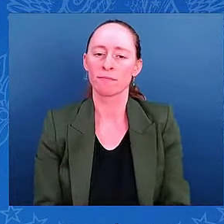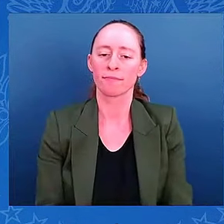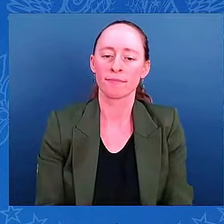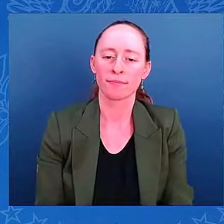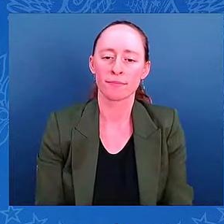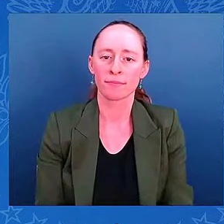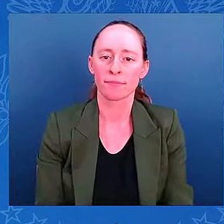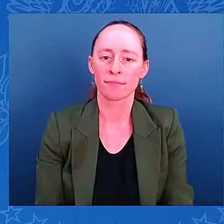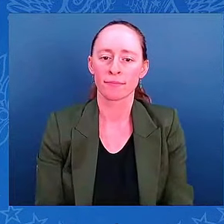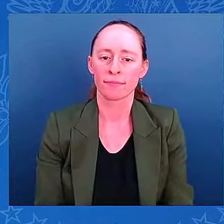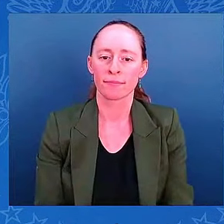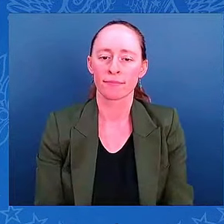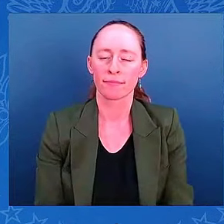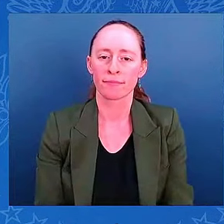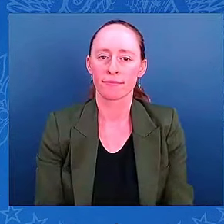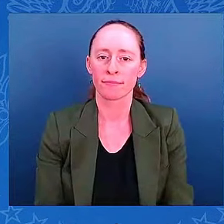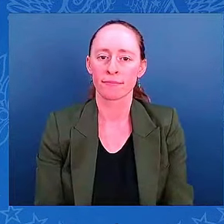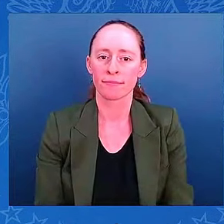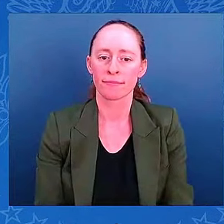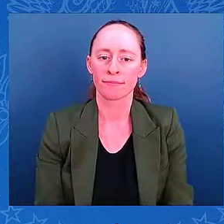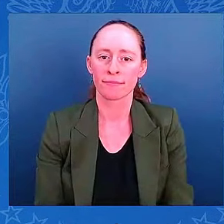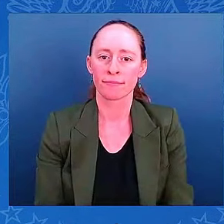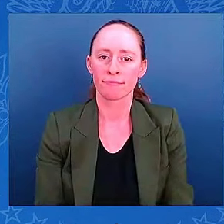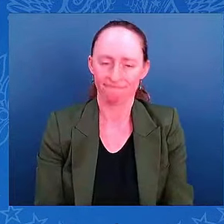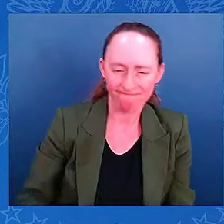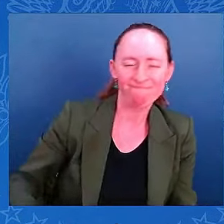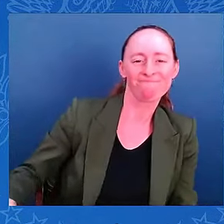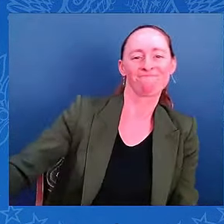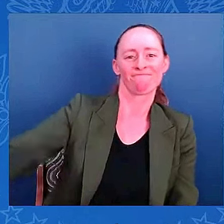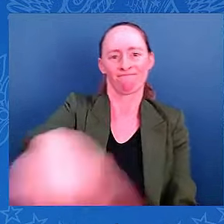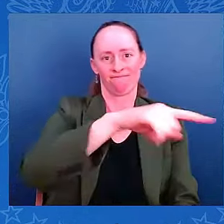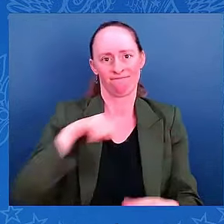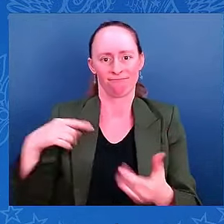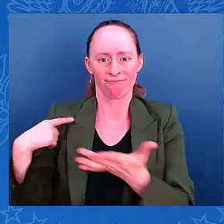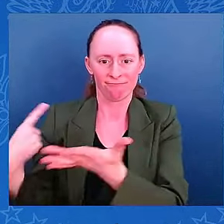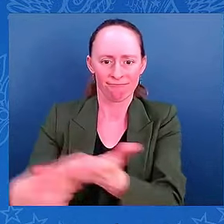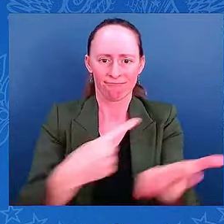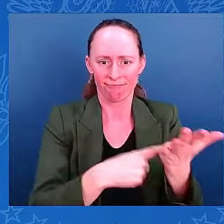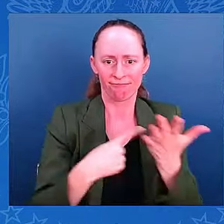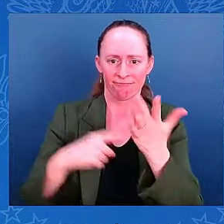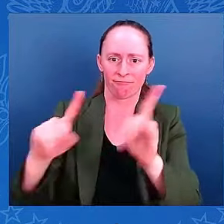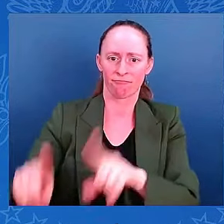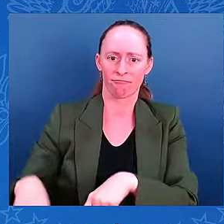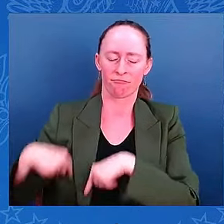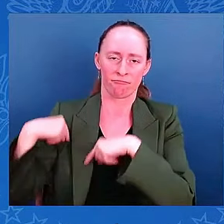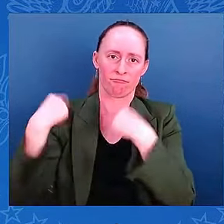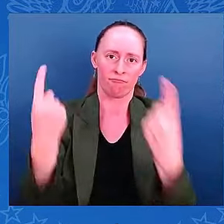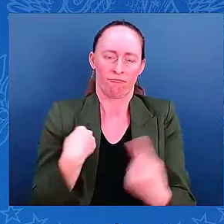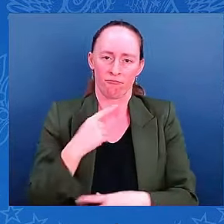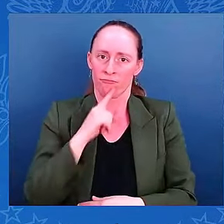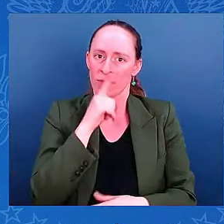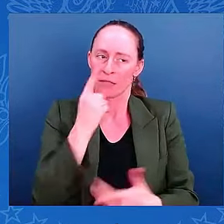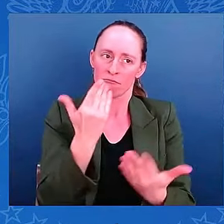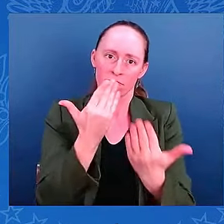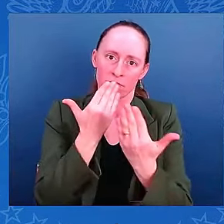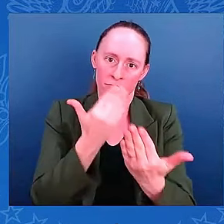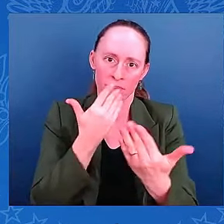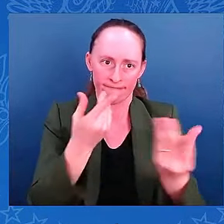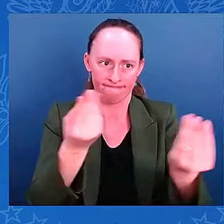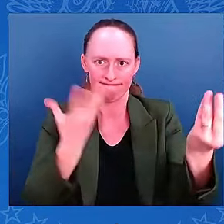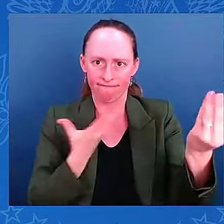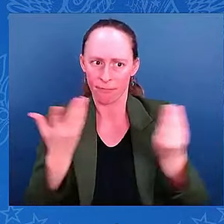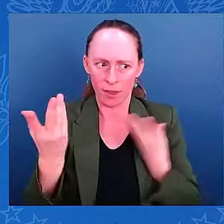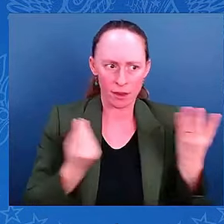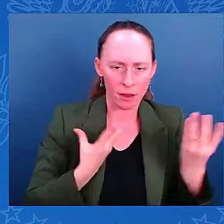But I appreciate your constant input you've given me and let me know what's going on. What